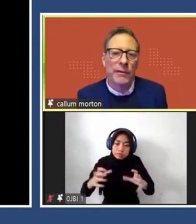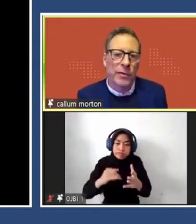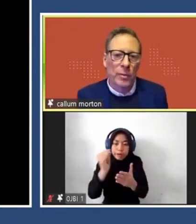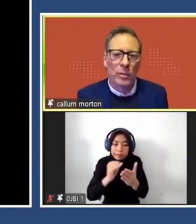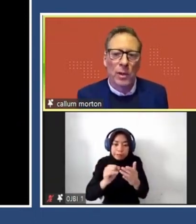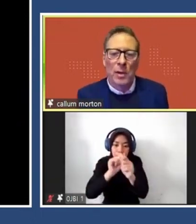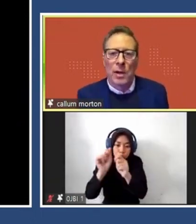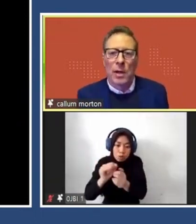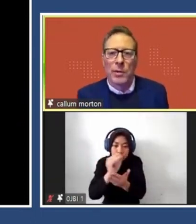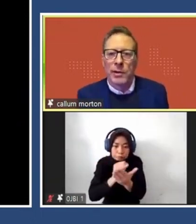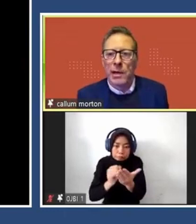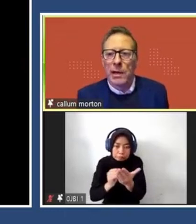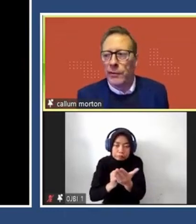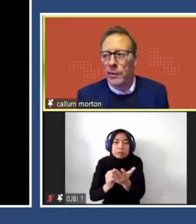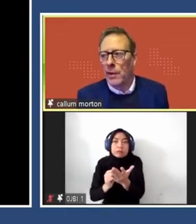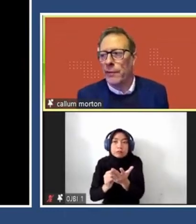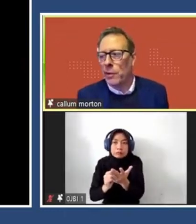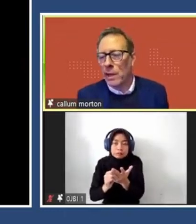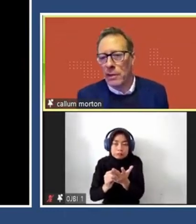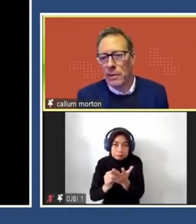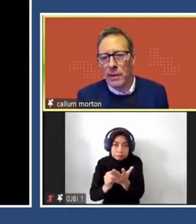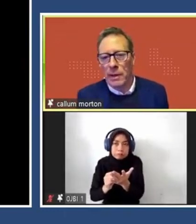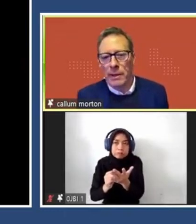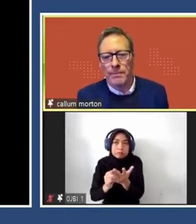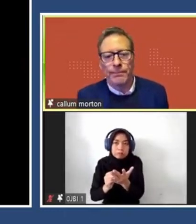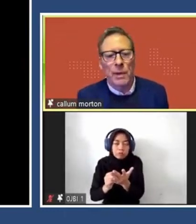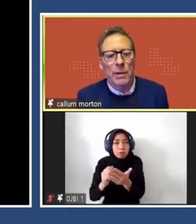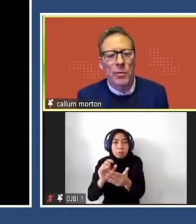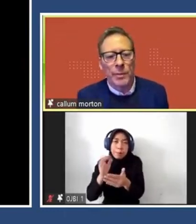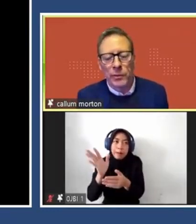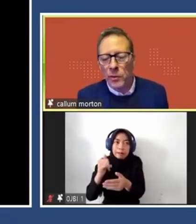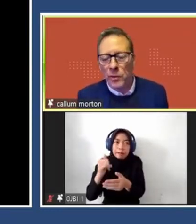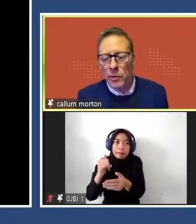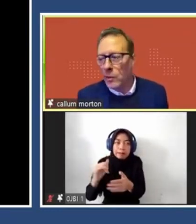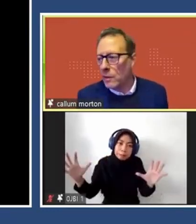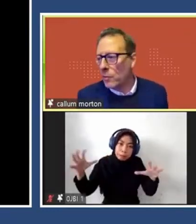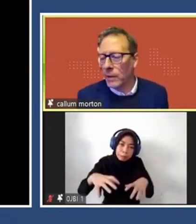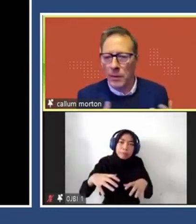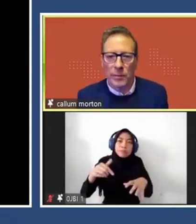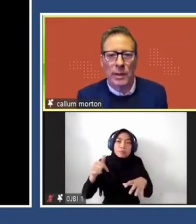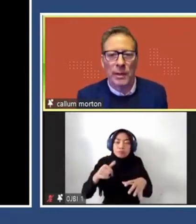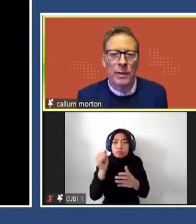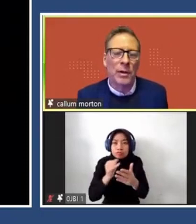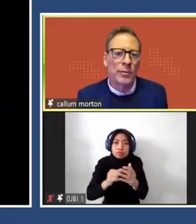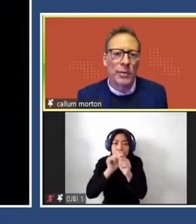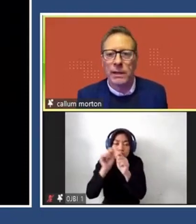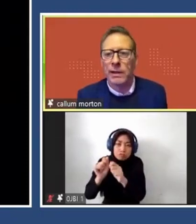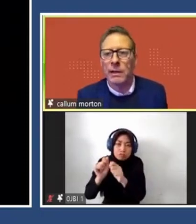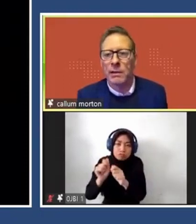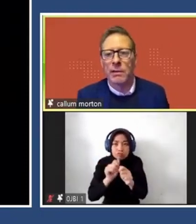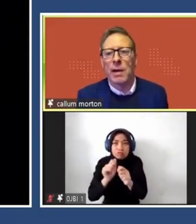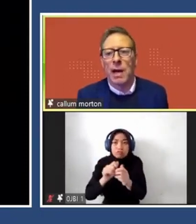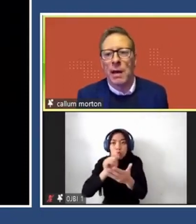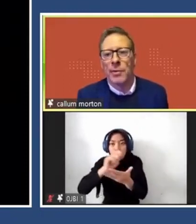But it's very informal. We sit around for a few days, swapping drawings, swapping notes,